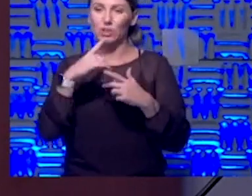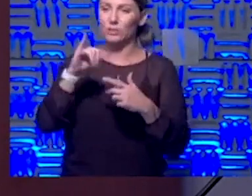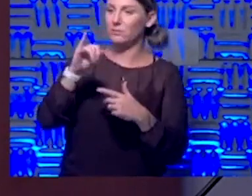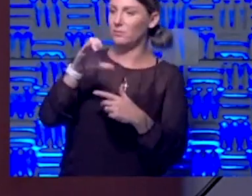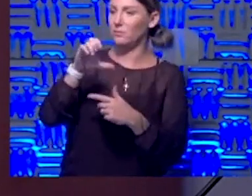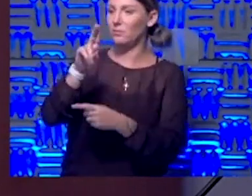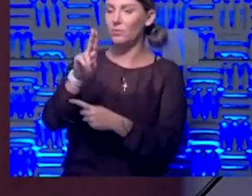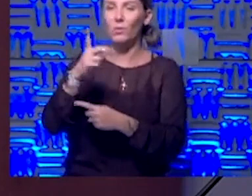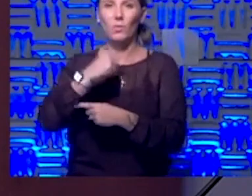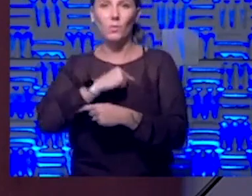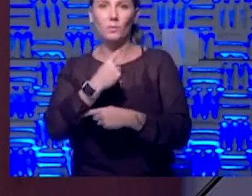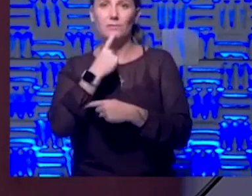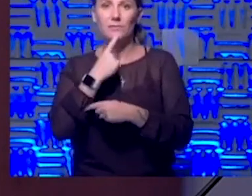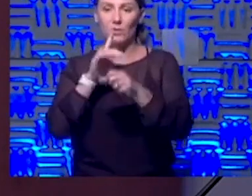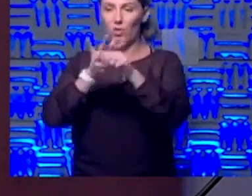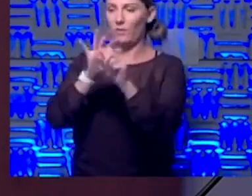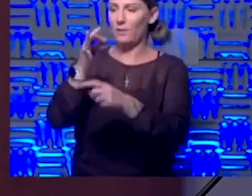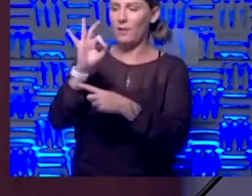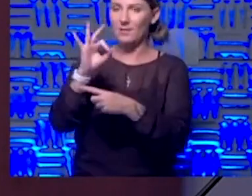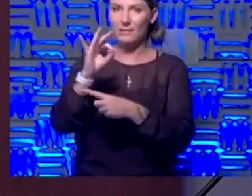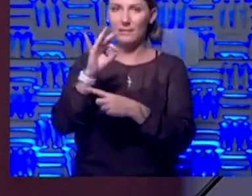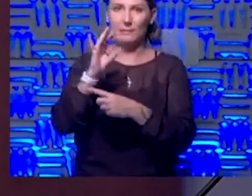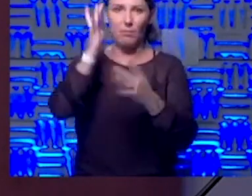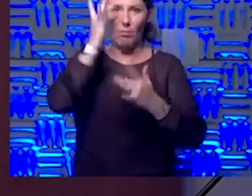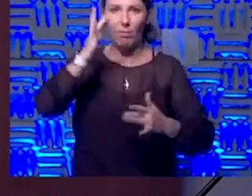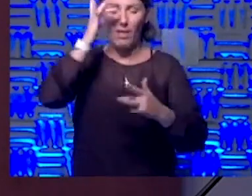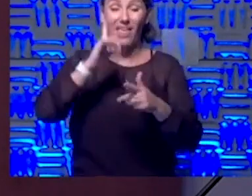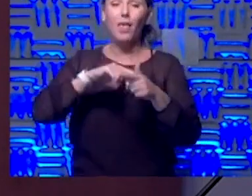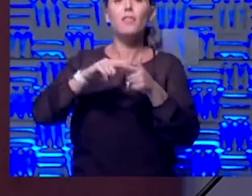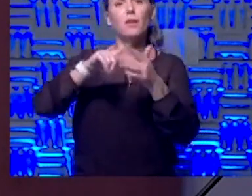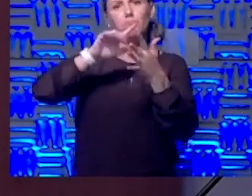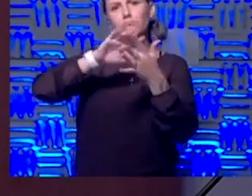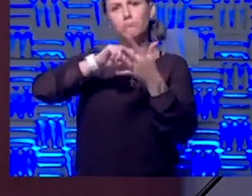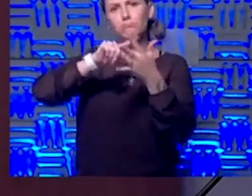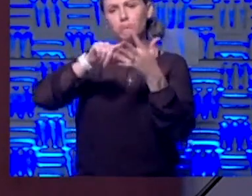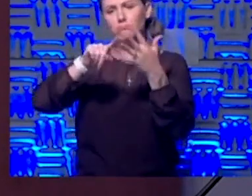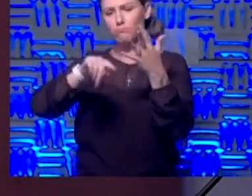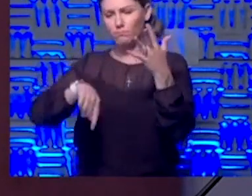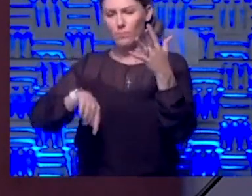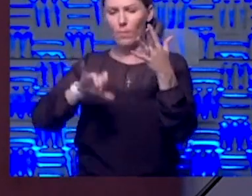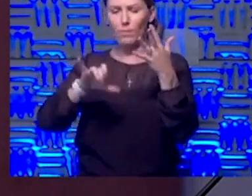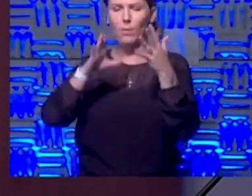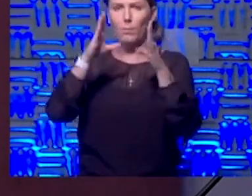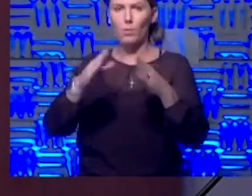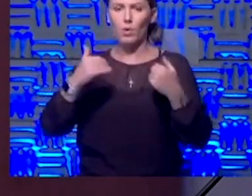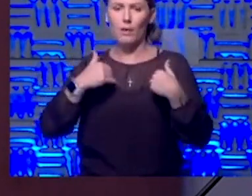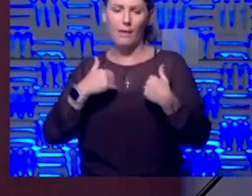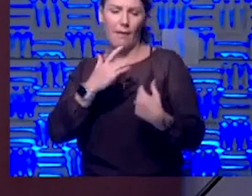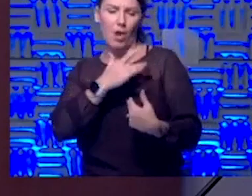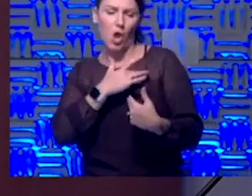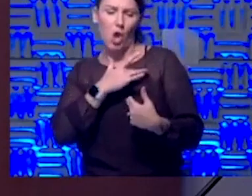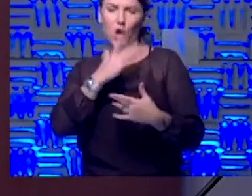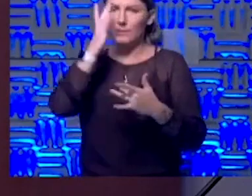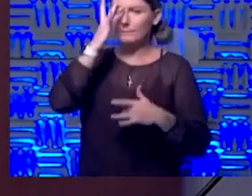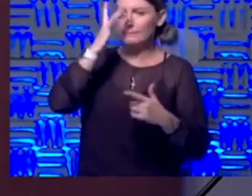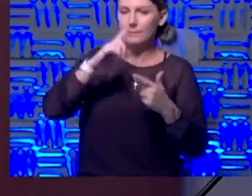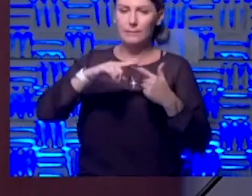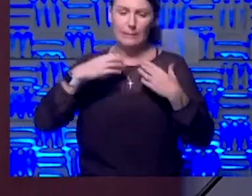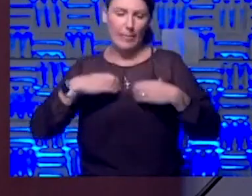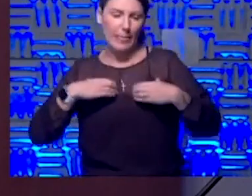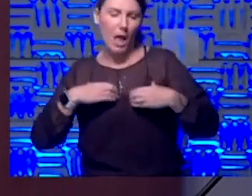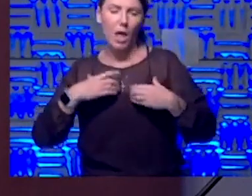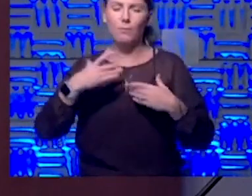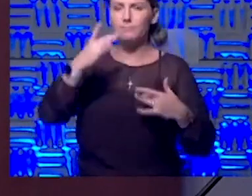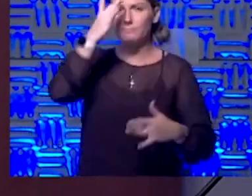COVID-19 infection. And then we list those other, this person also had heart disease. This person had lung disease or had underlying